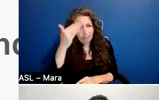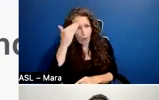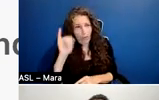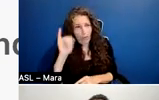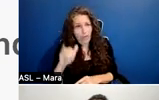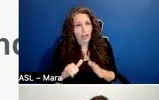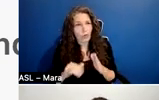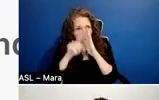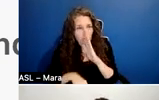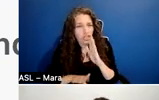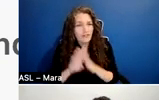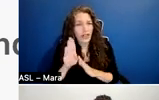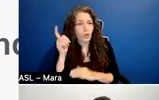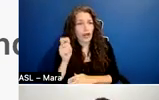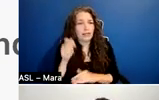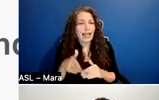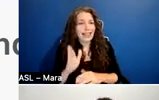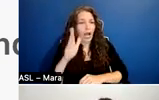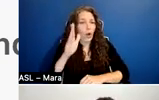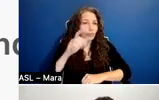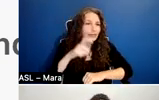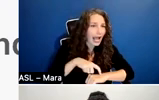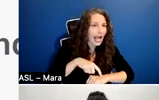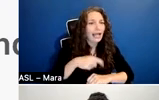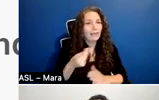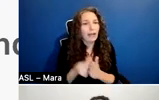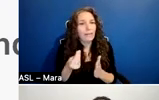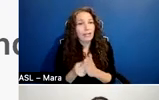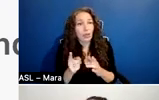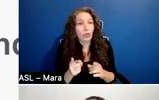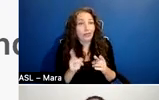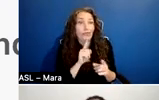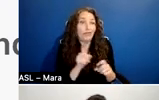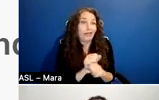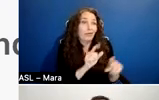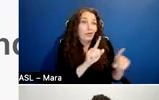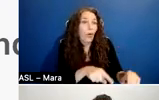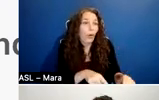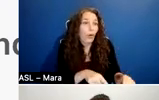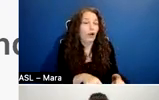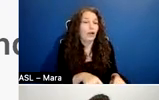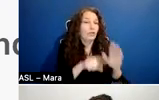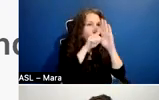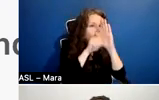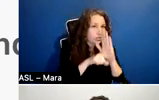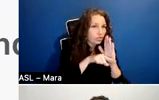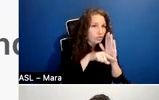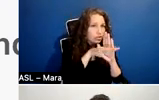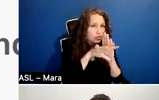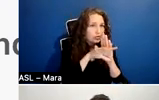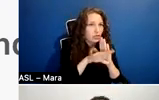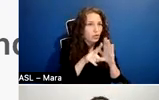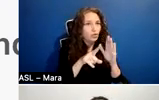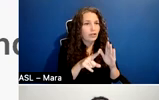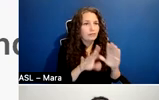uh, the funds and time to go to research shoots in order to deliver a sizzle or a trailer. I know we talked a little bit about that